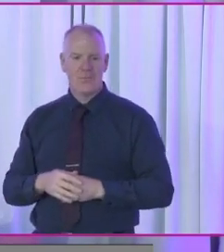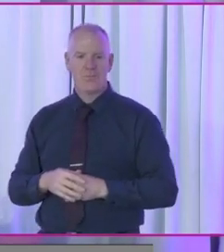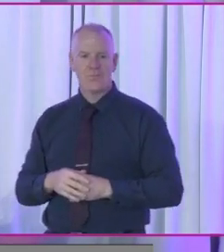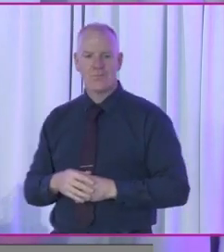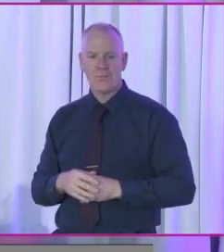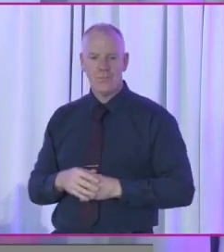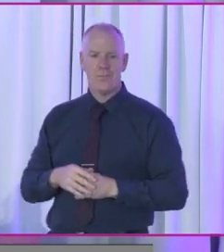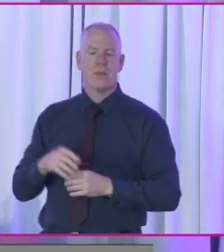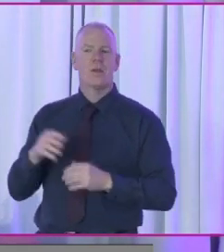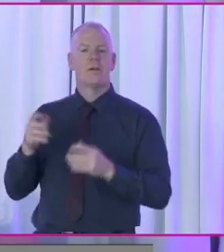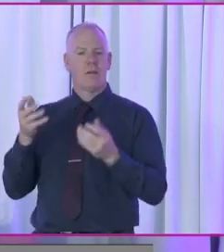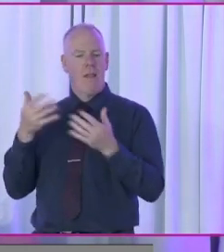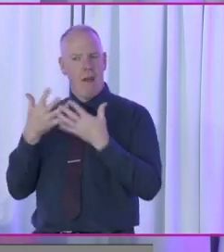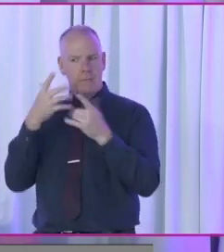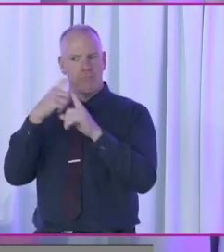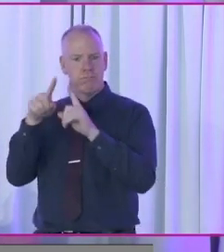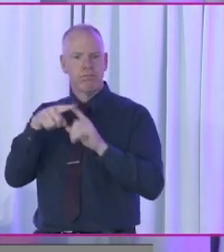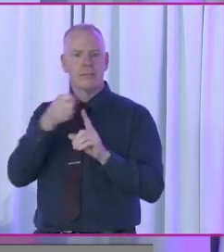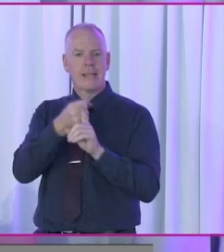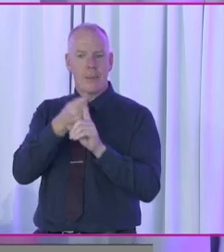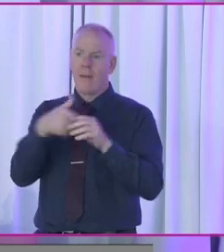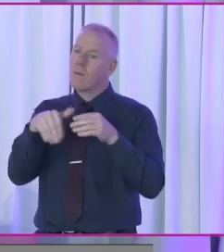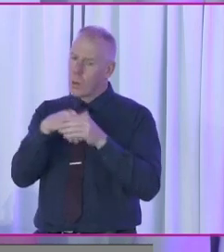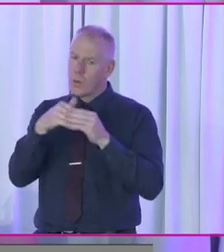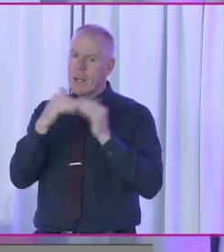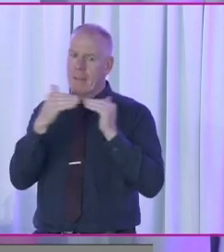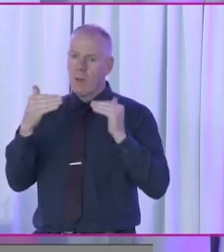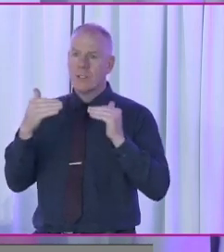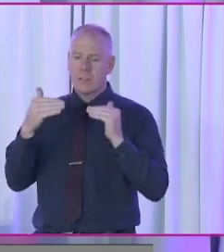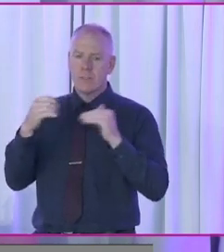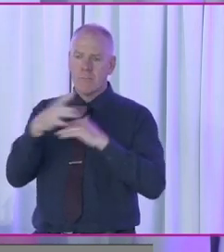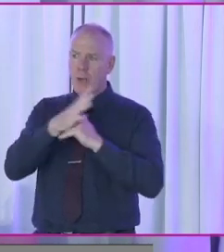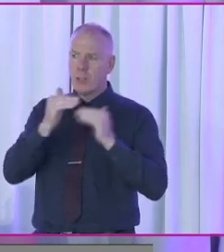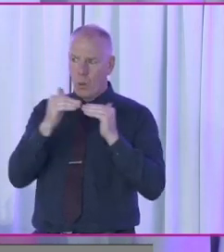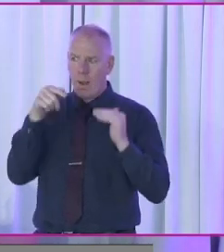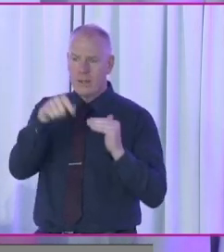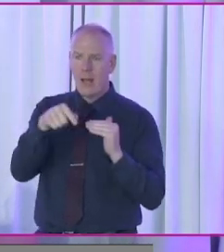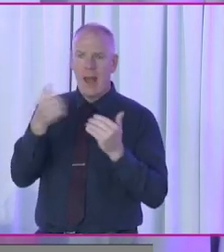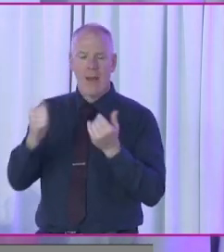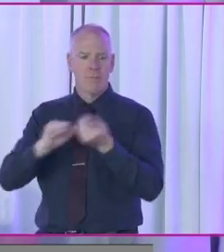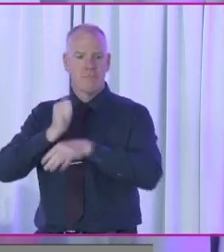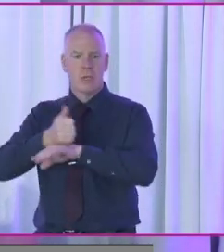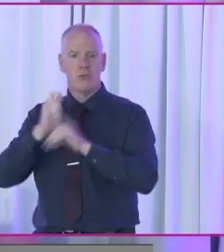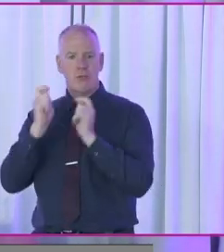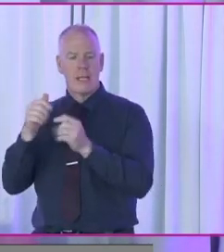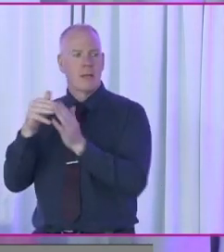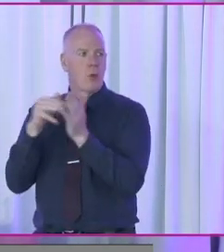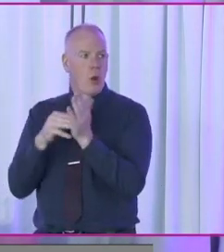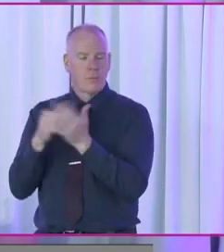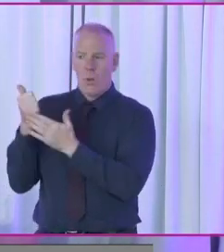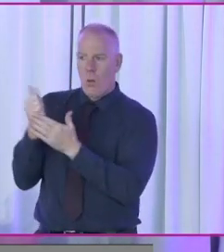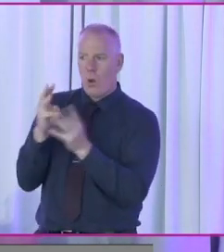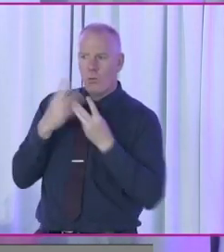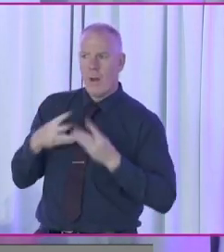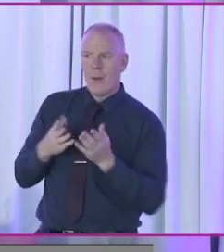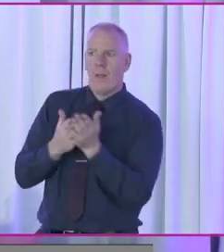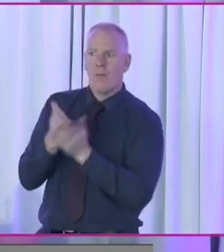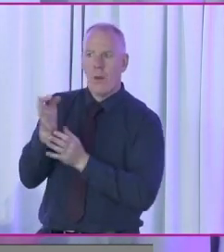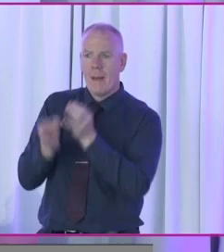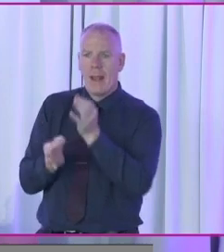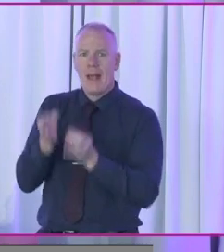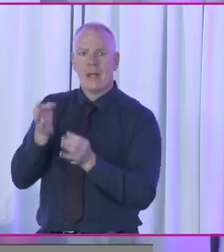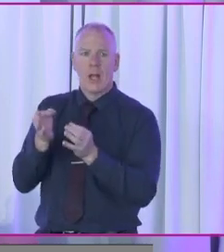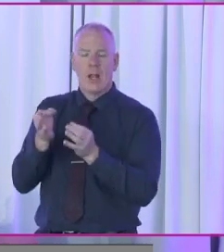on numerous campaigns, including the marriage equality referendum, and has created training programs to support women on their political journey and grassroots